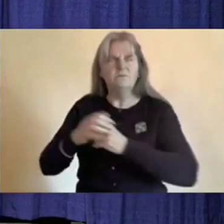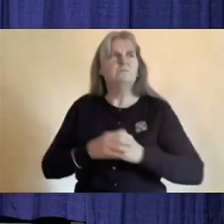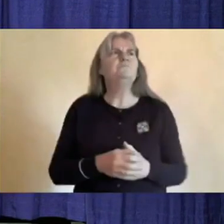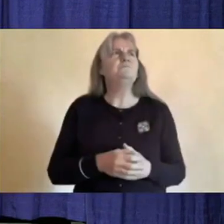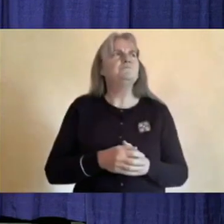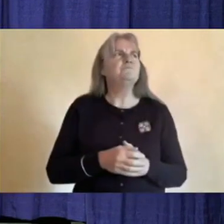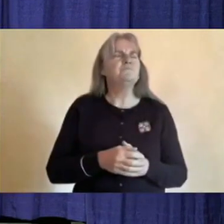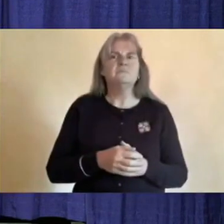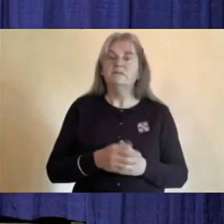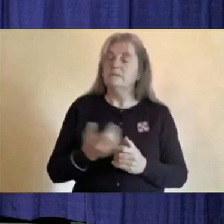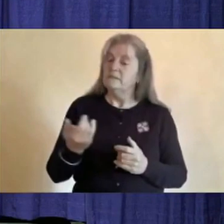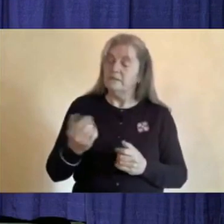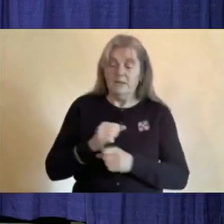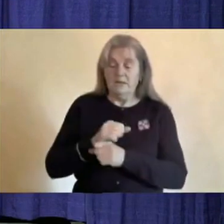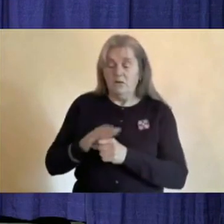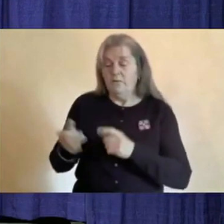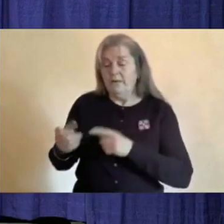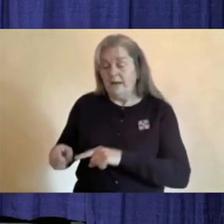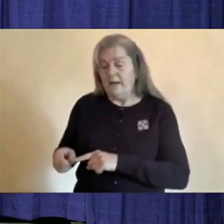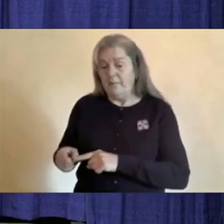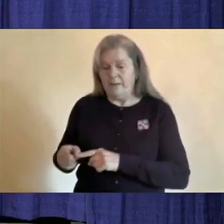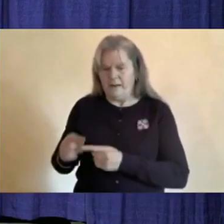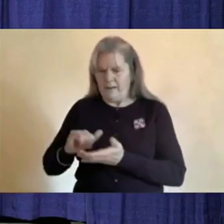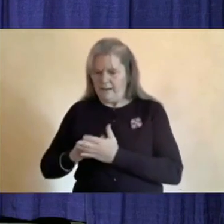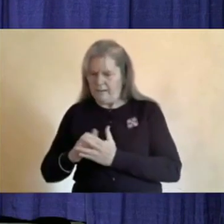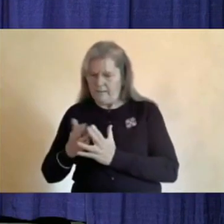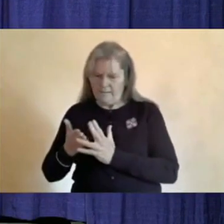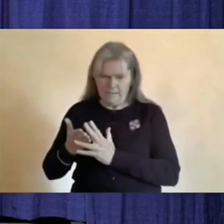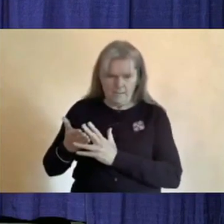this pandemic, it is more important than ever